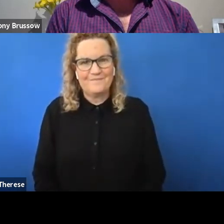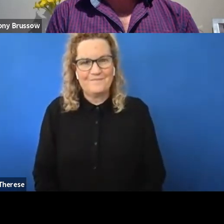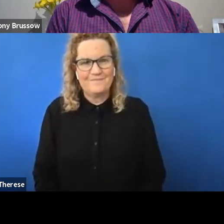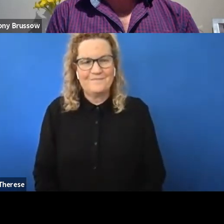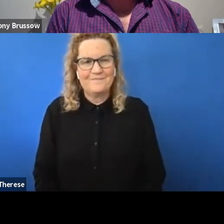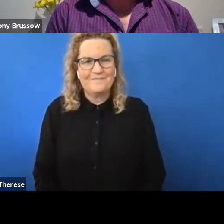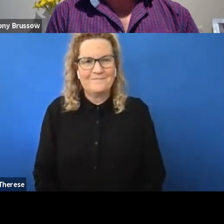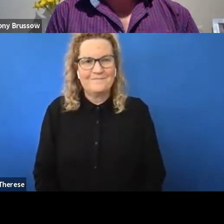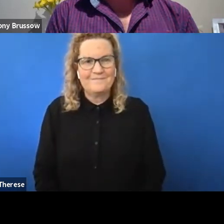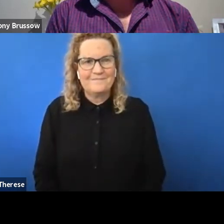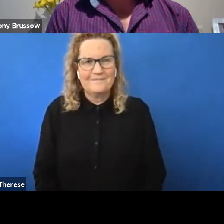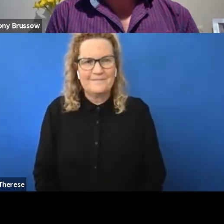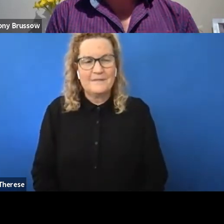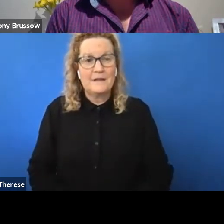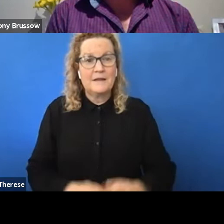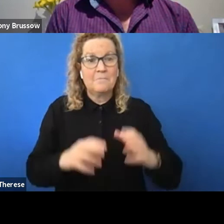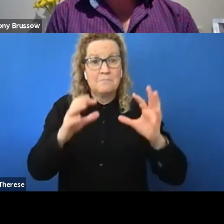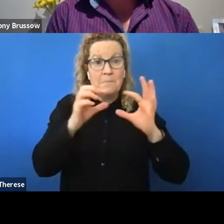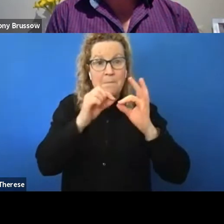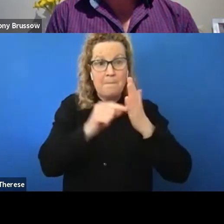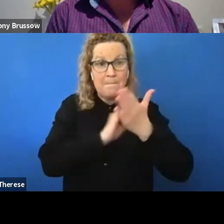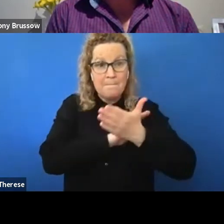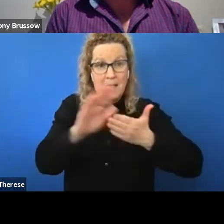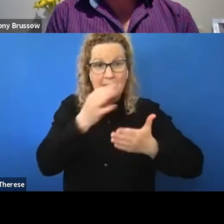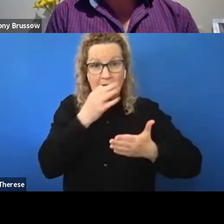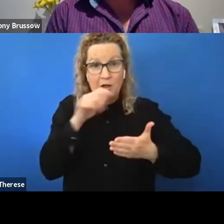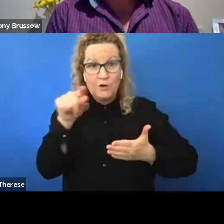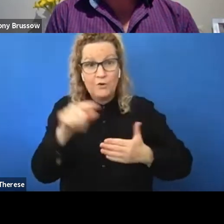And Beth, lastly, let's come to you.